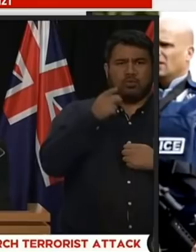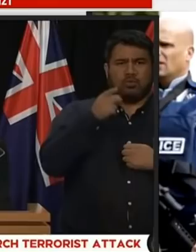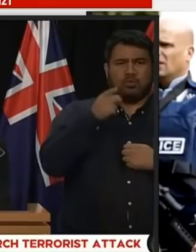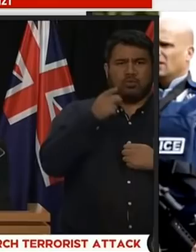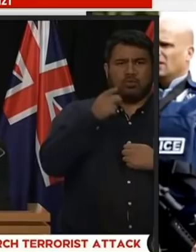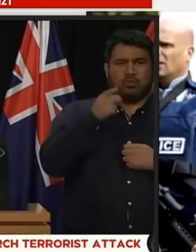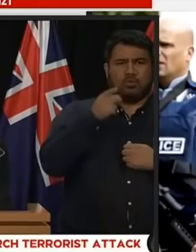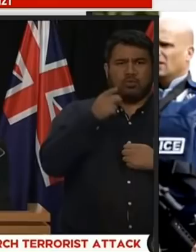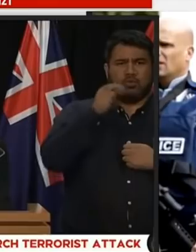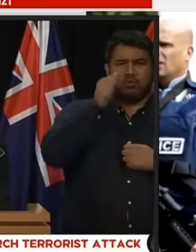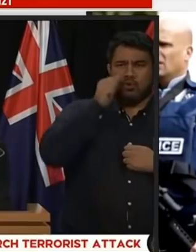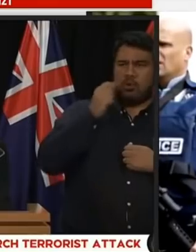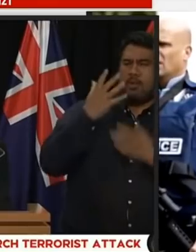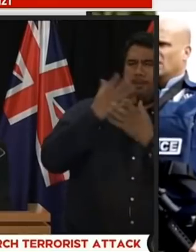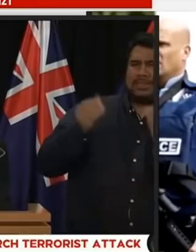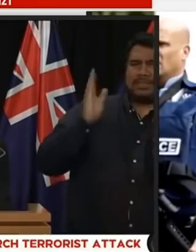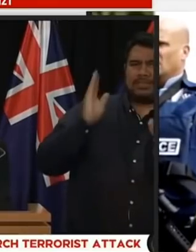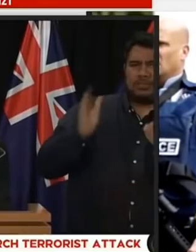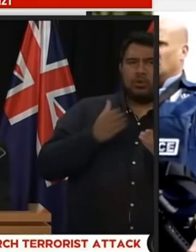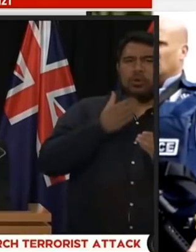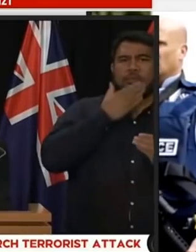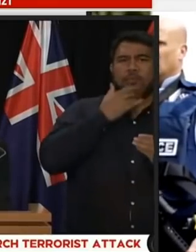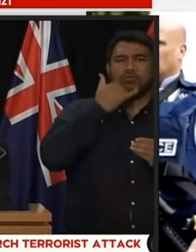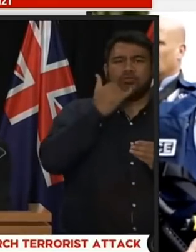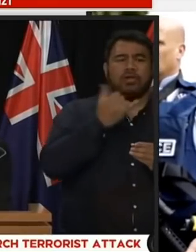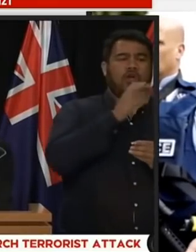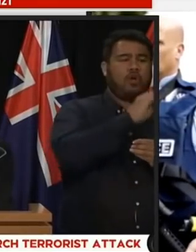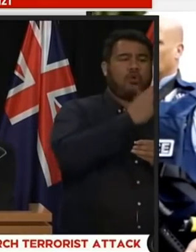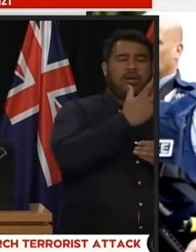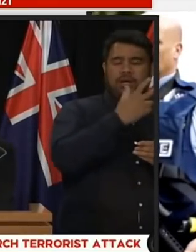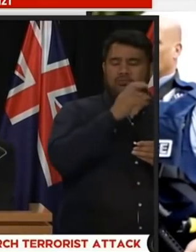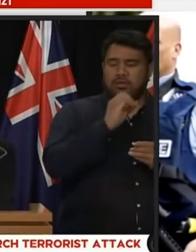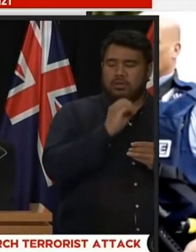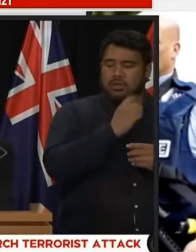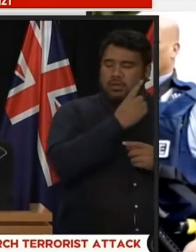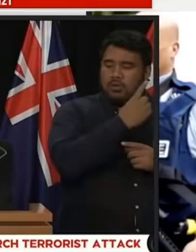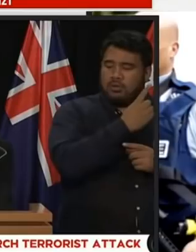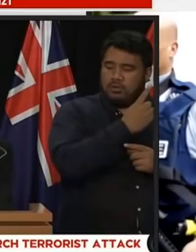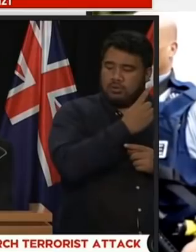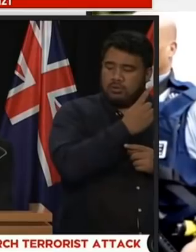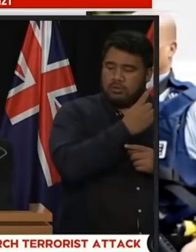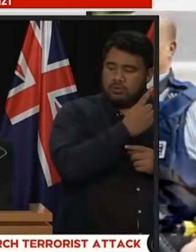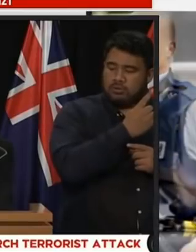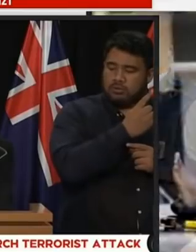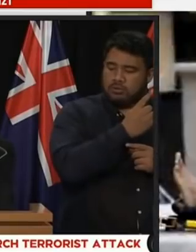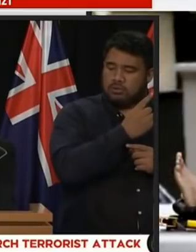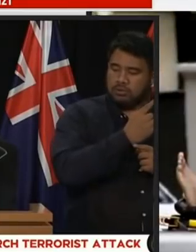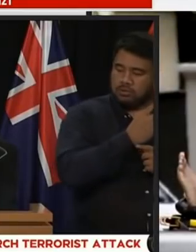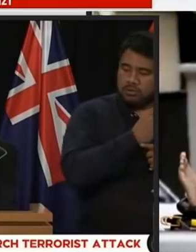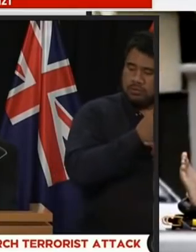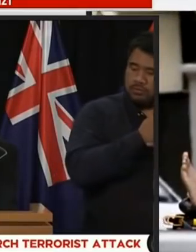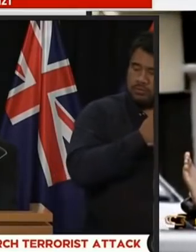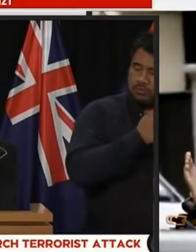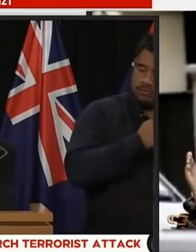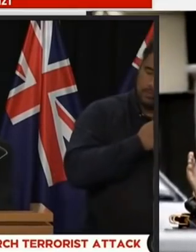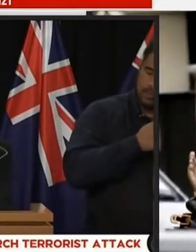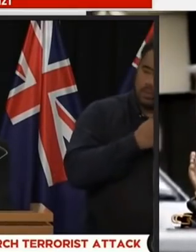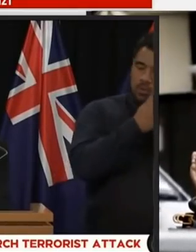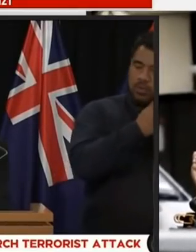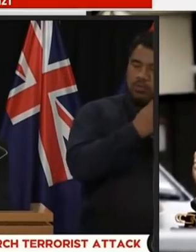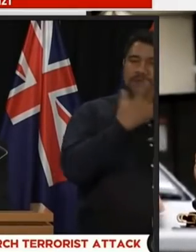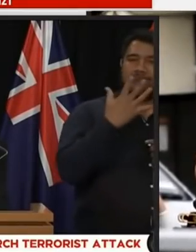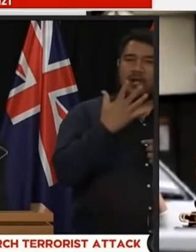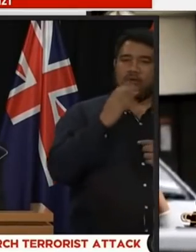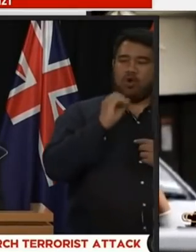people roll call one one five zero one nine and a website restoring family links